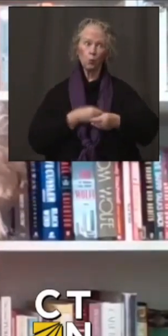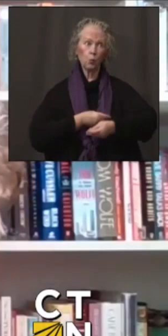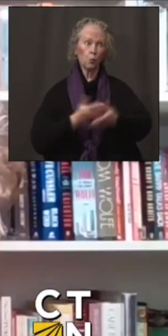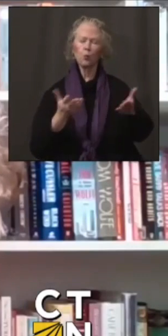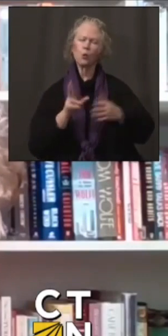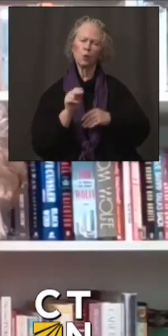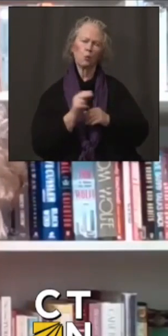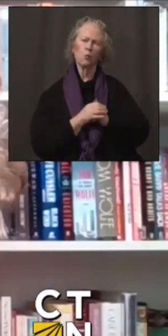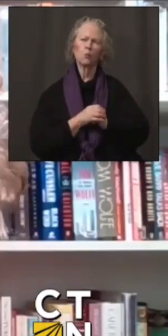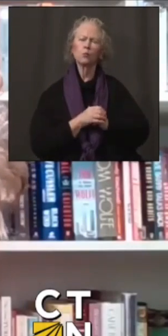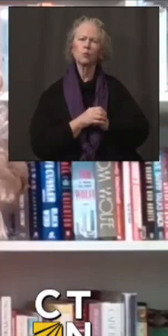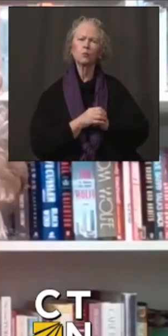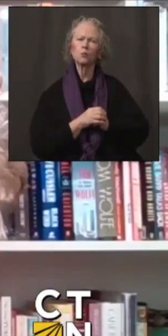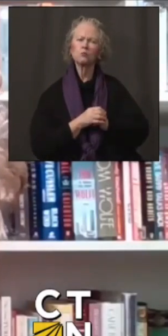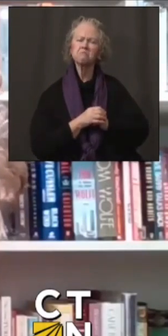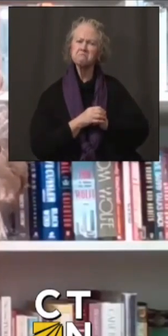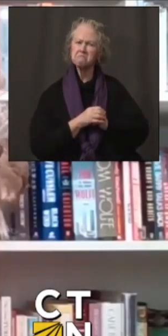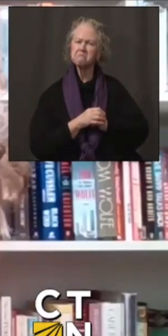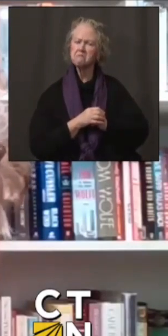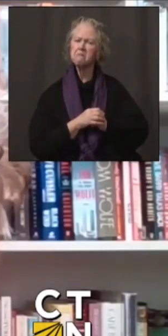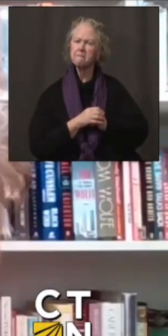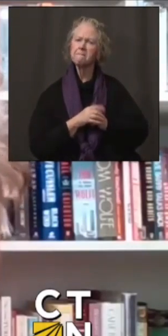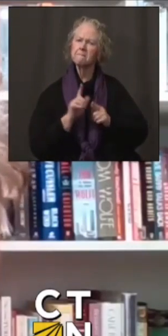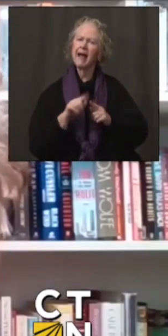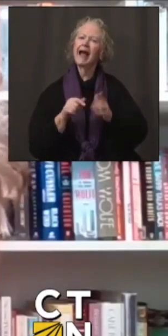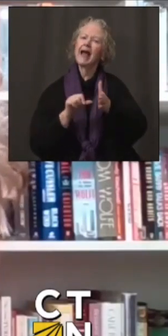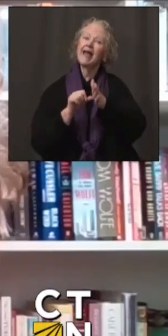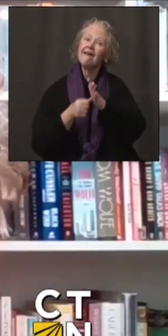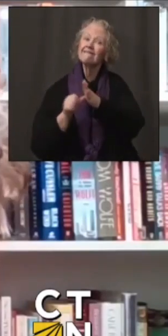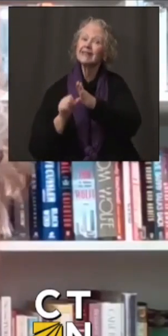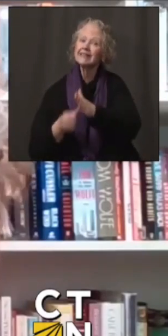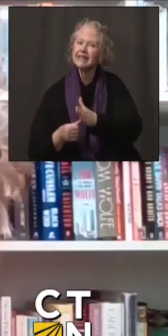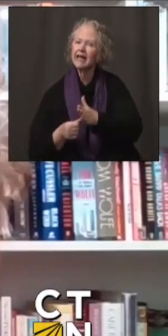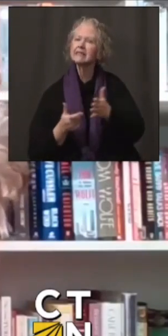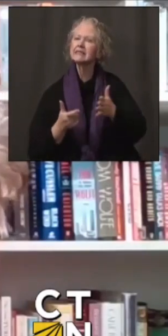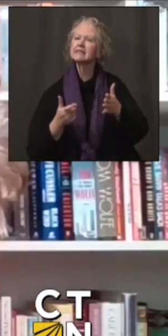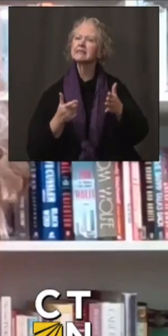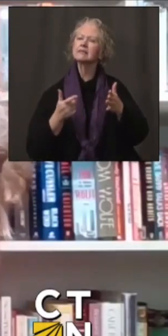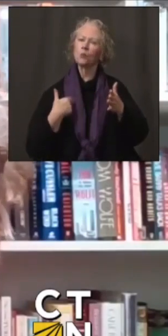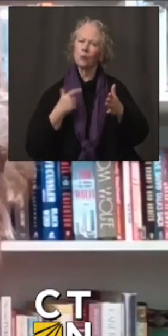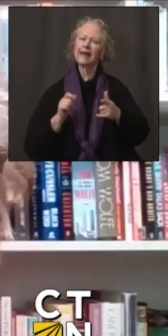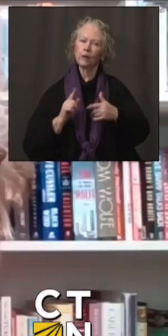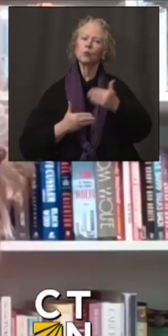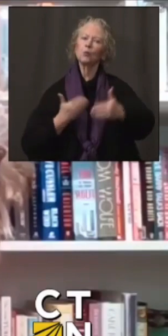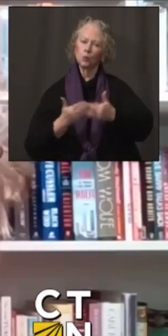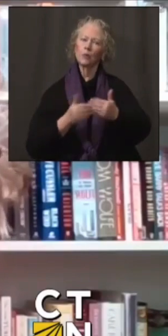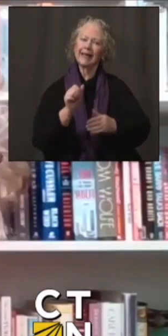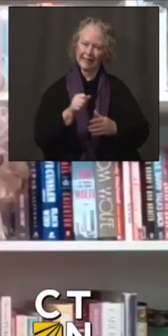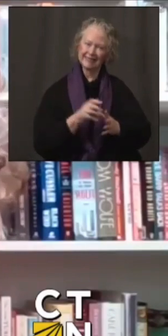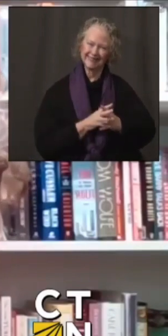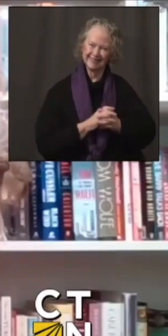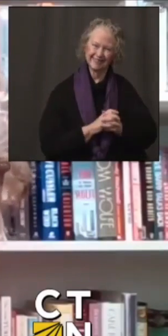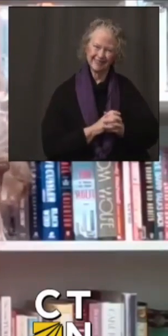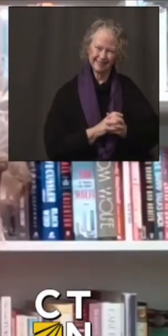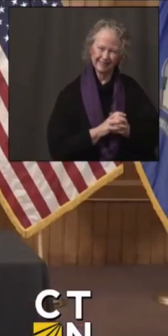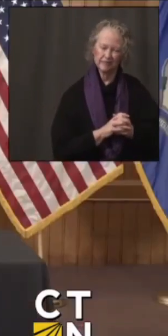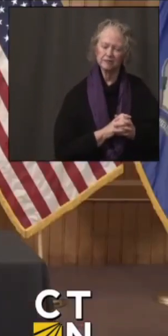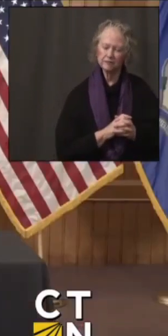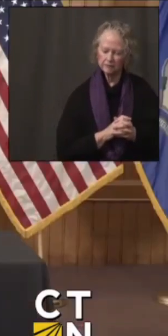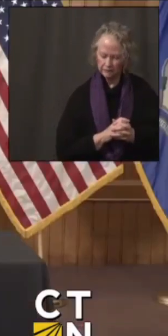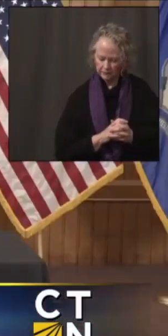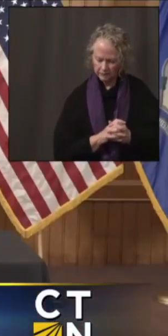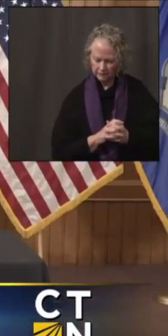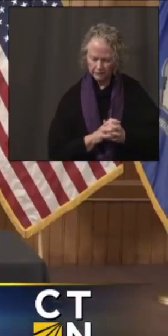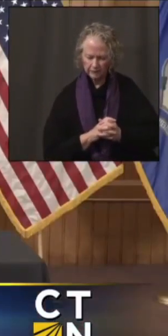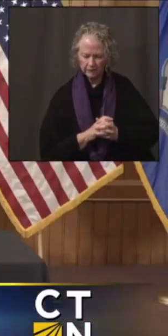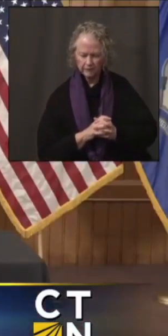itself. But it does emphasize the need, the need for speed, as they say. I know that